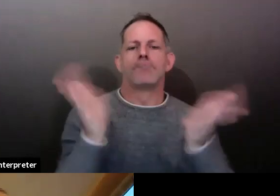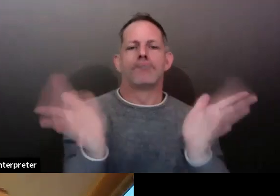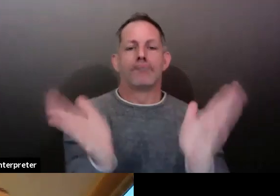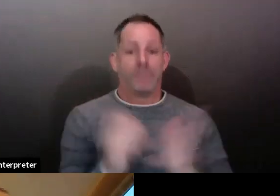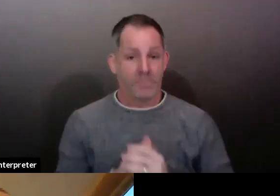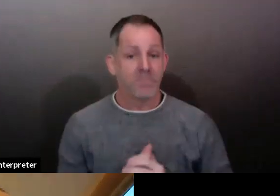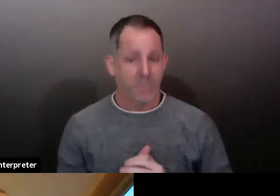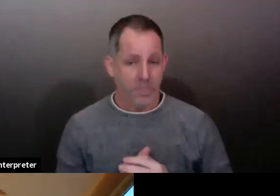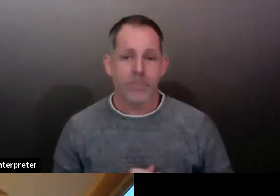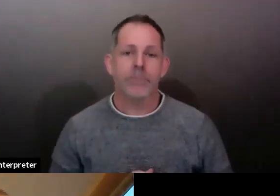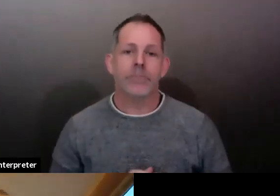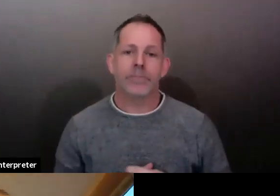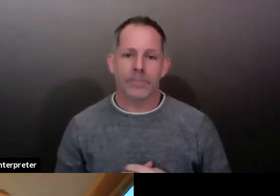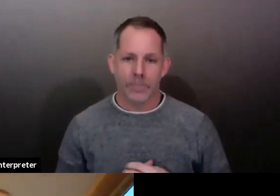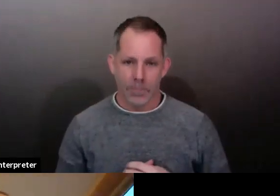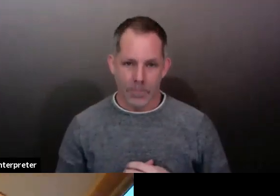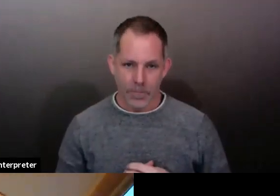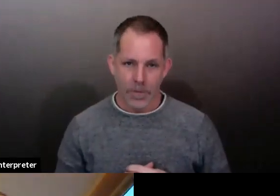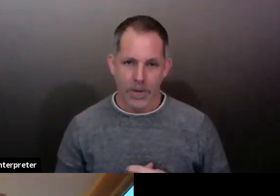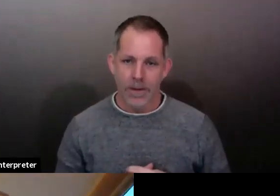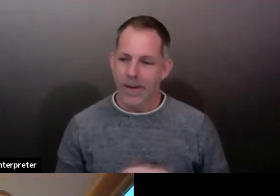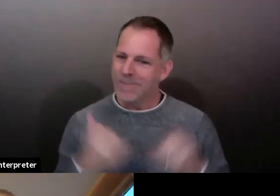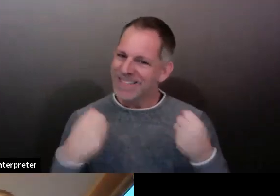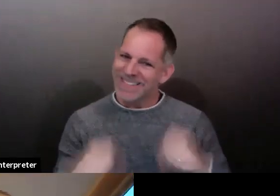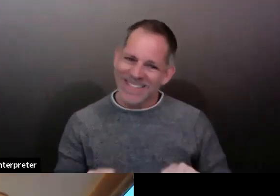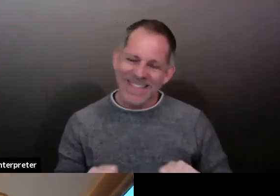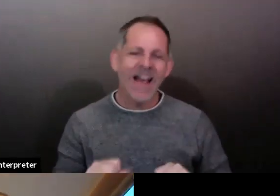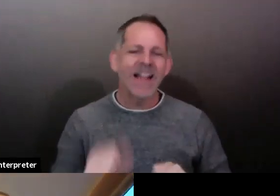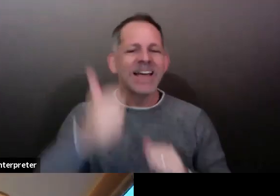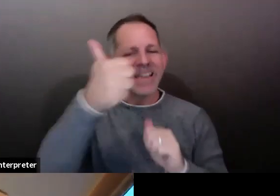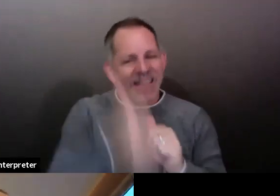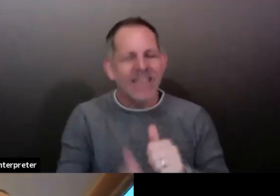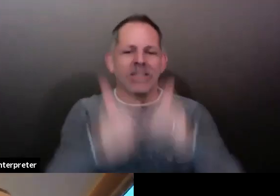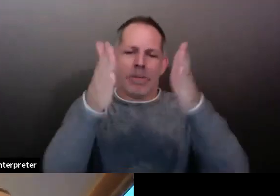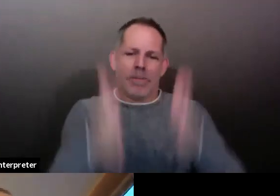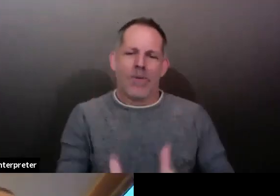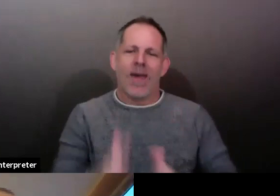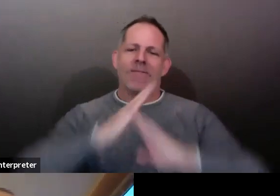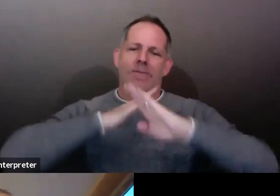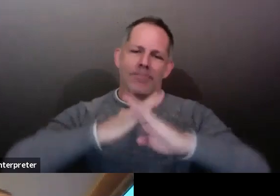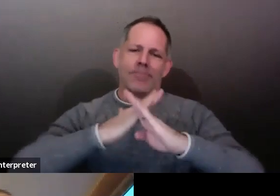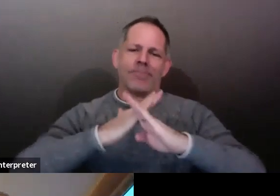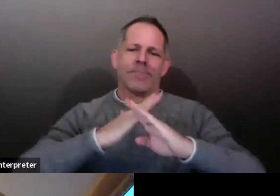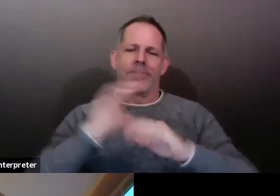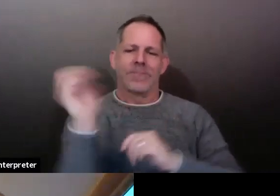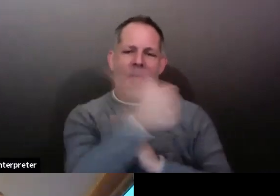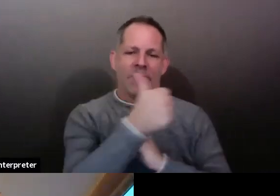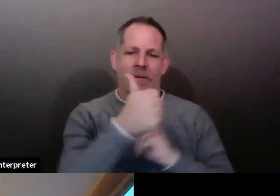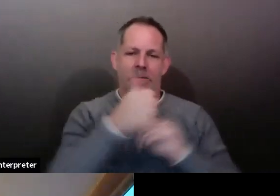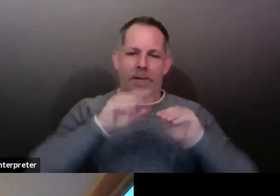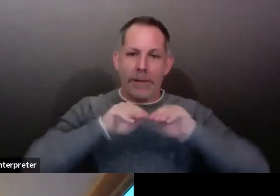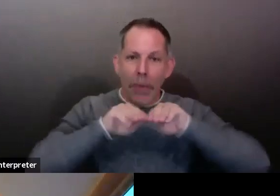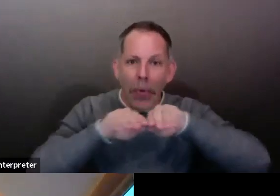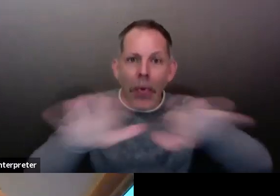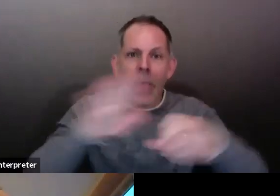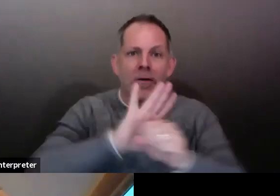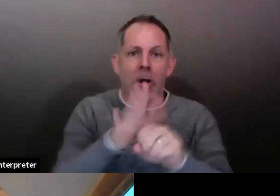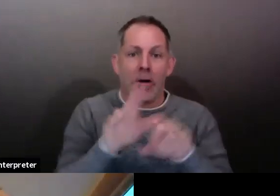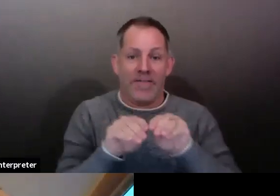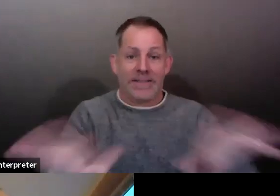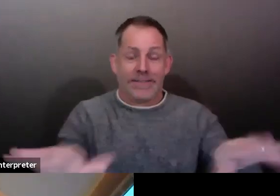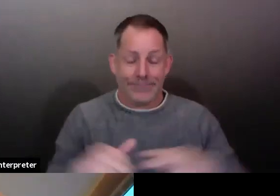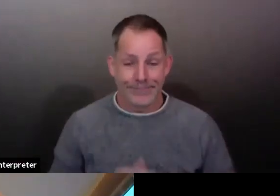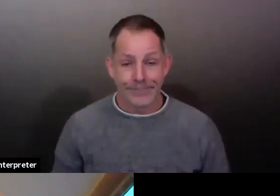COVID transmission. So limit gatherings, try to do it in the safest way possible when you do choose to do it. But again, the default is